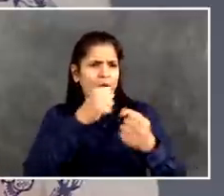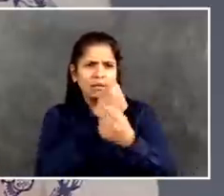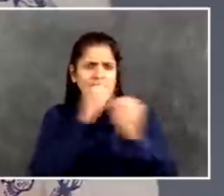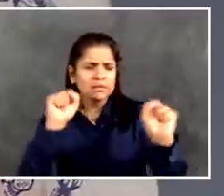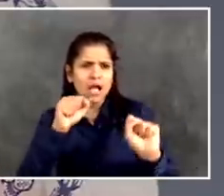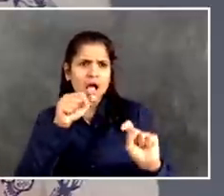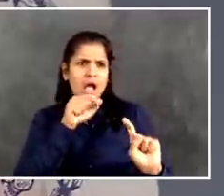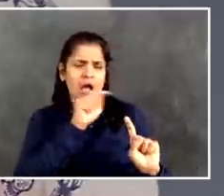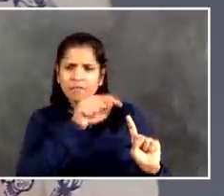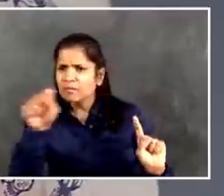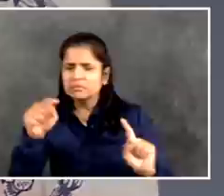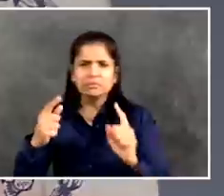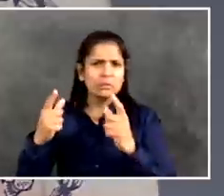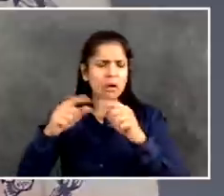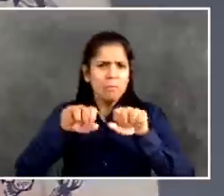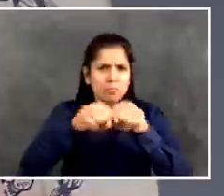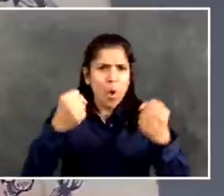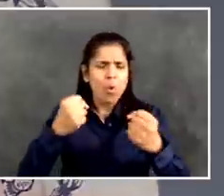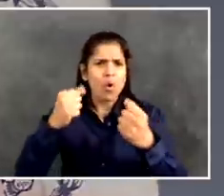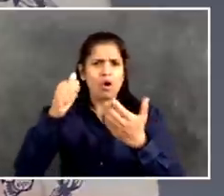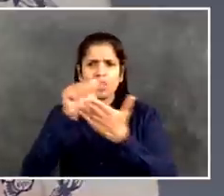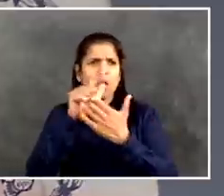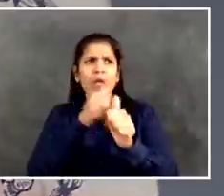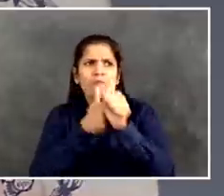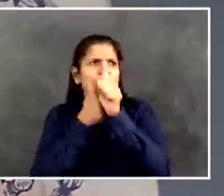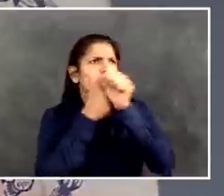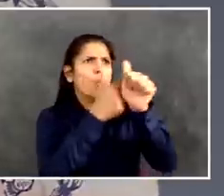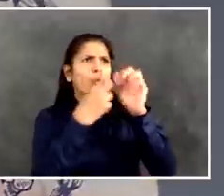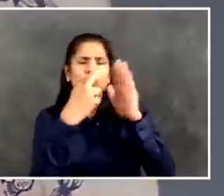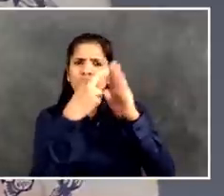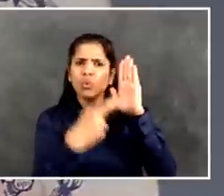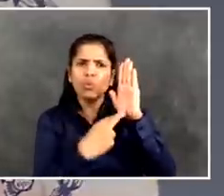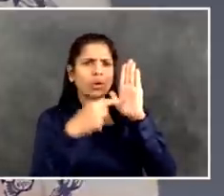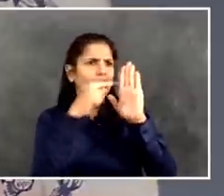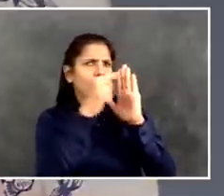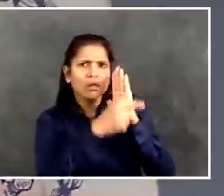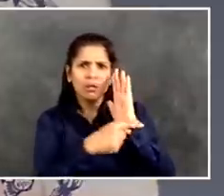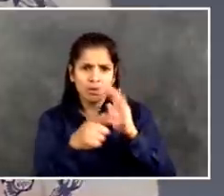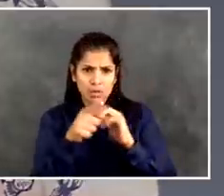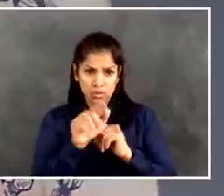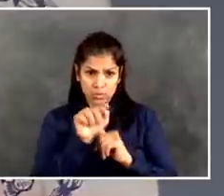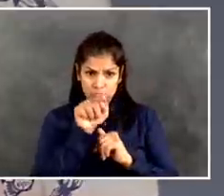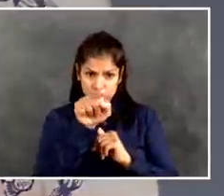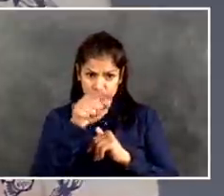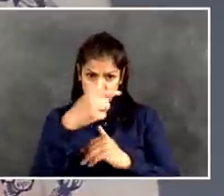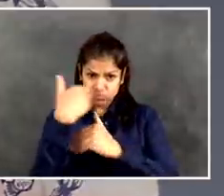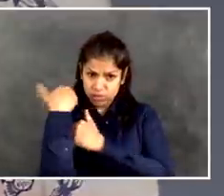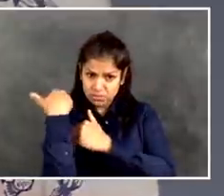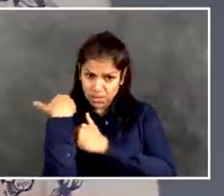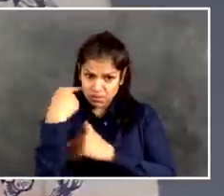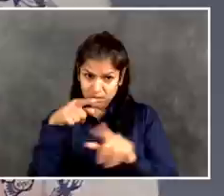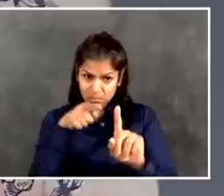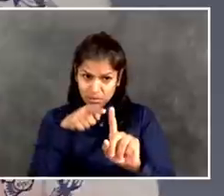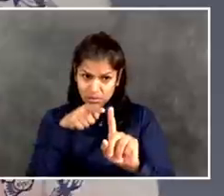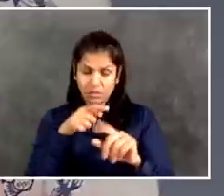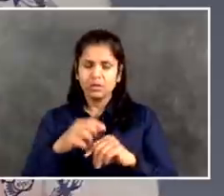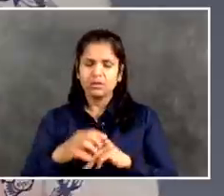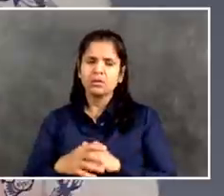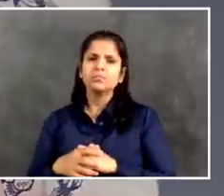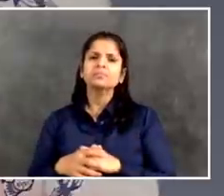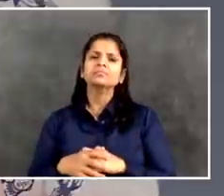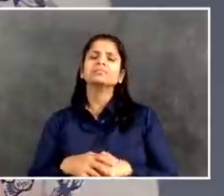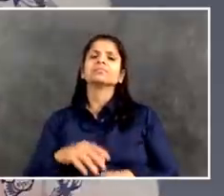Yelav, we'll do whatever it takes. Again, I respect the role of the state of New York, especially